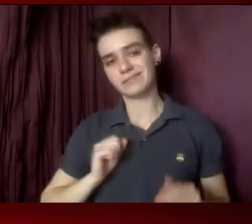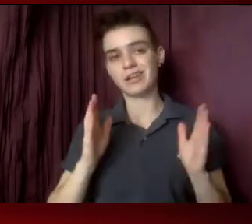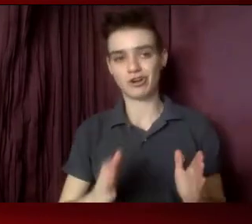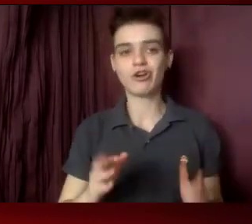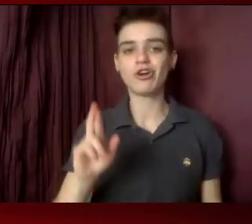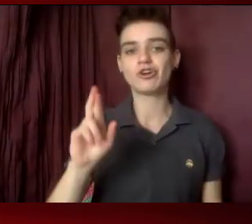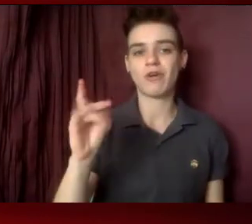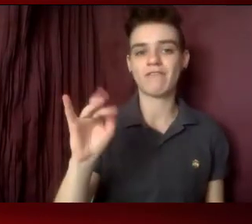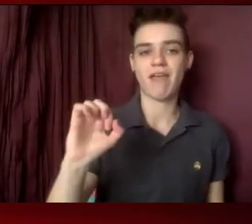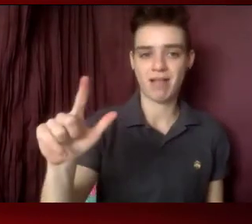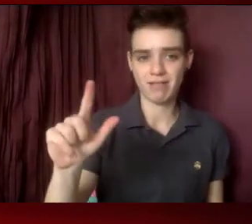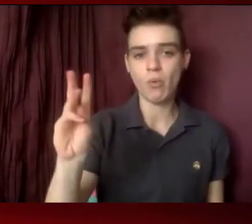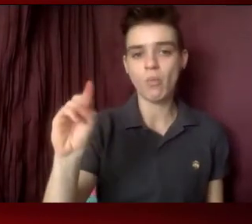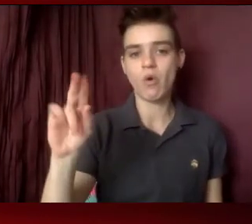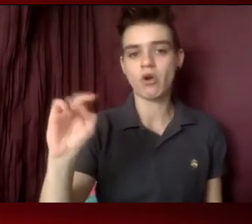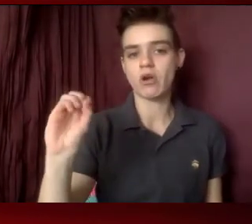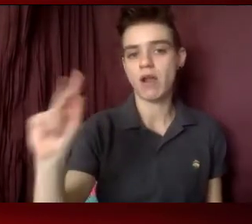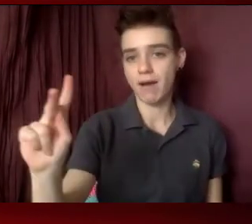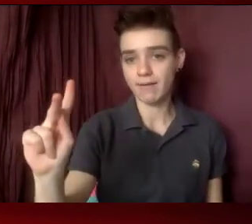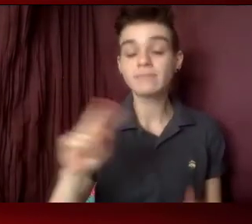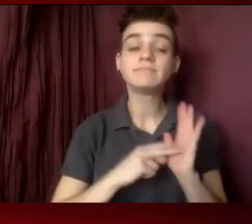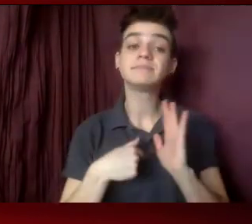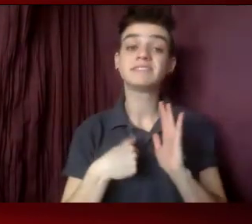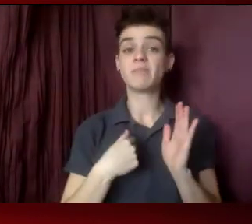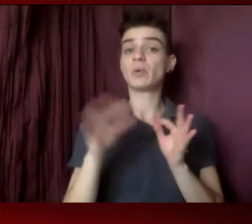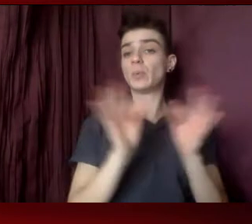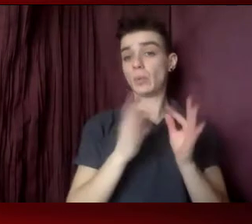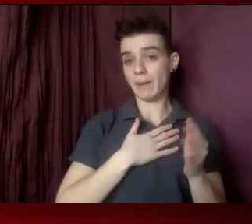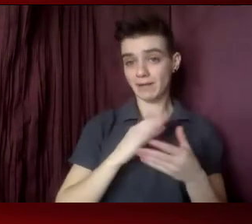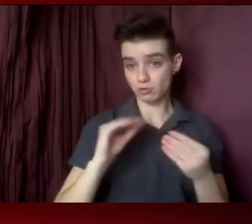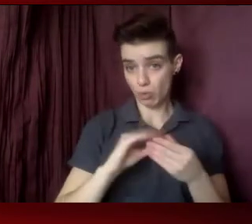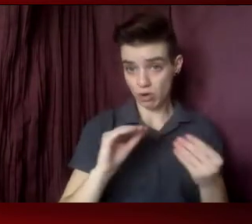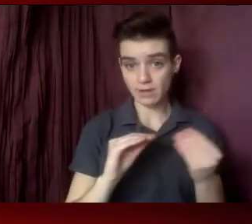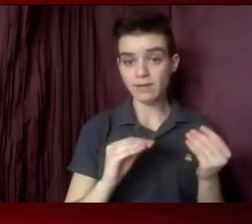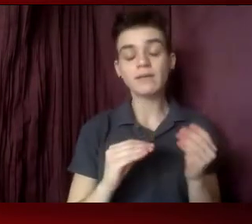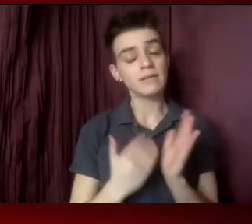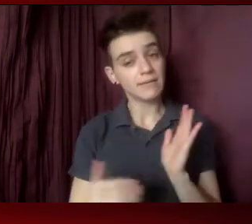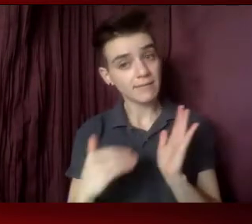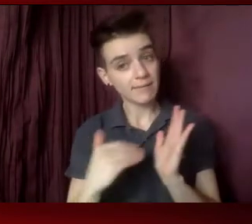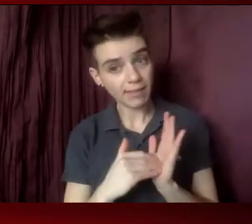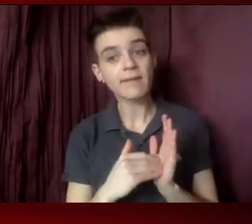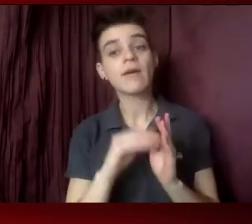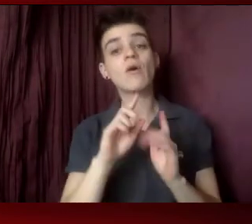Warnock. So I'm going to tell him my story. But remember, as Carrie said, when telling